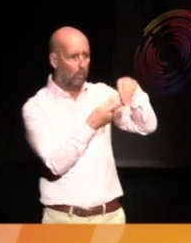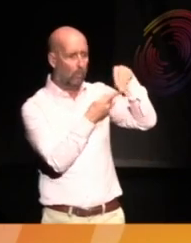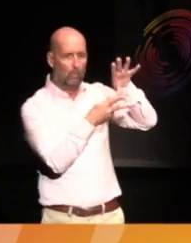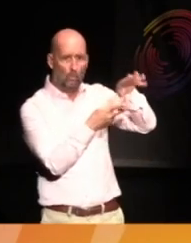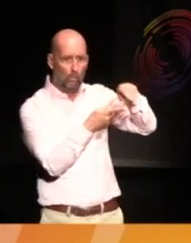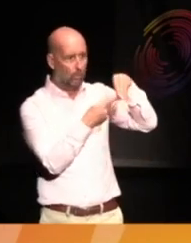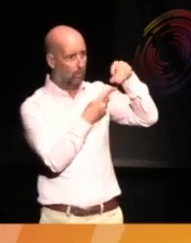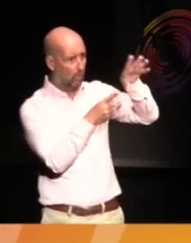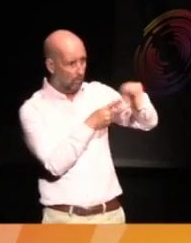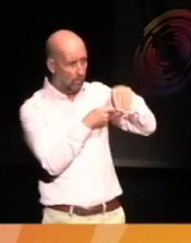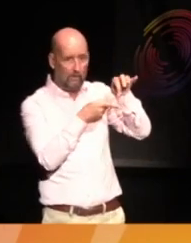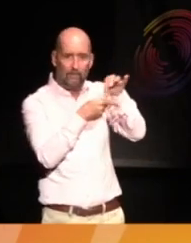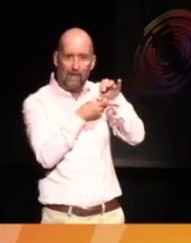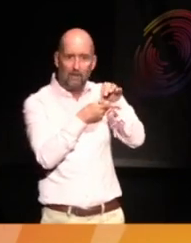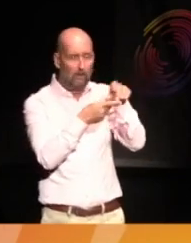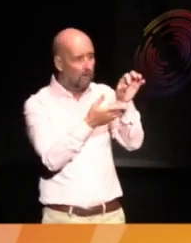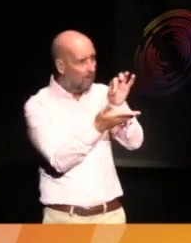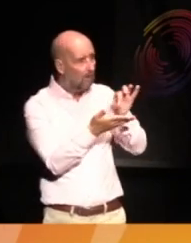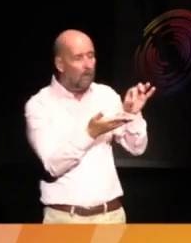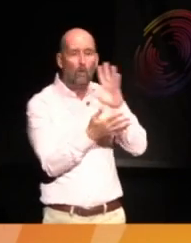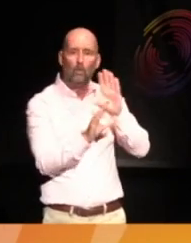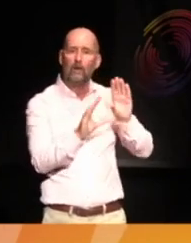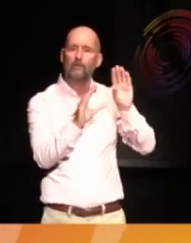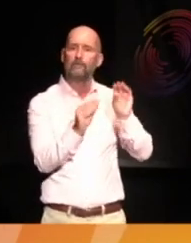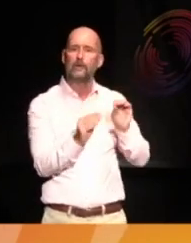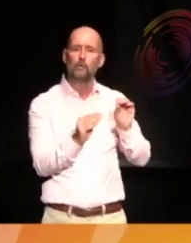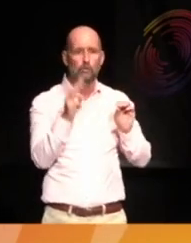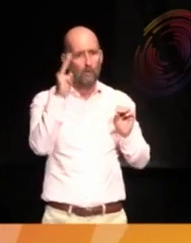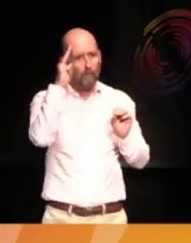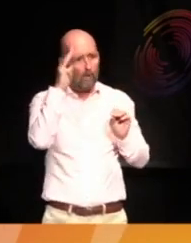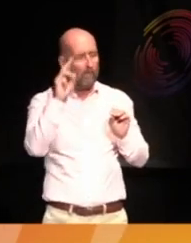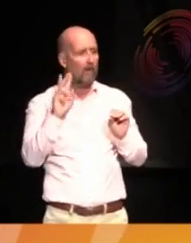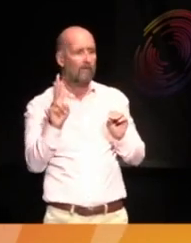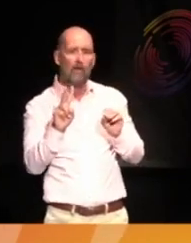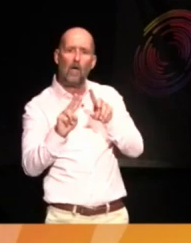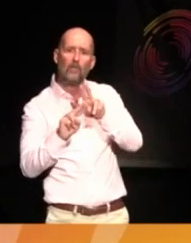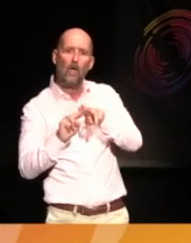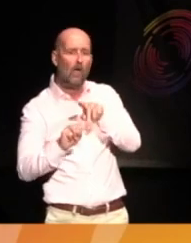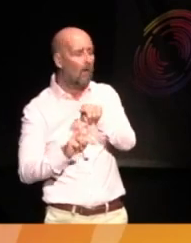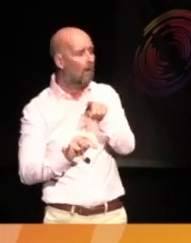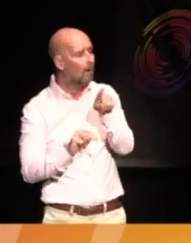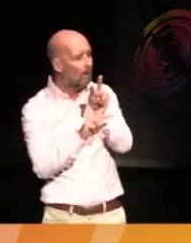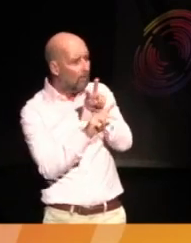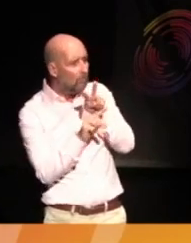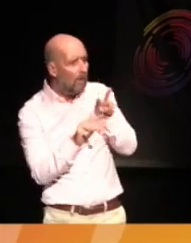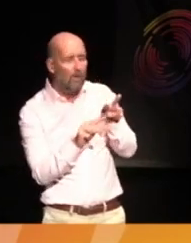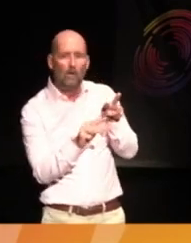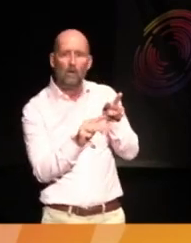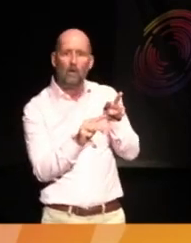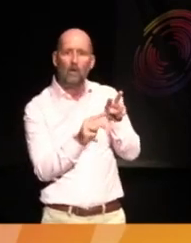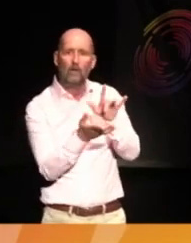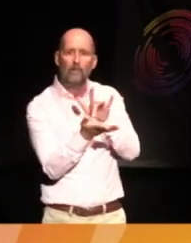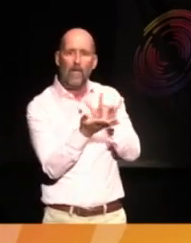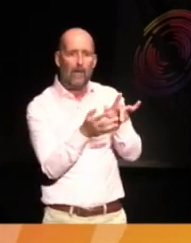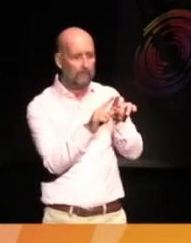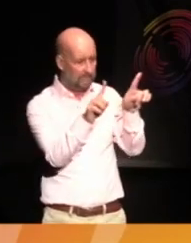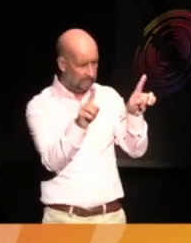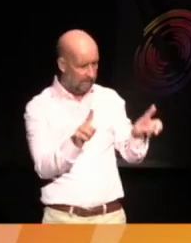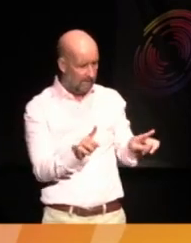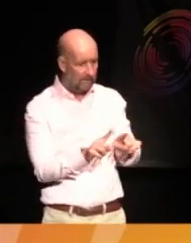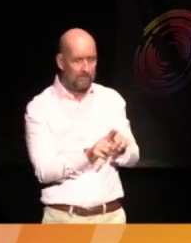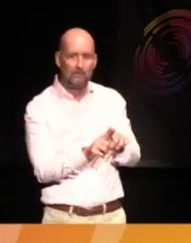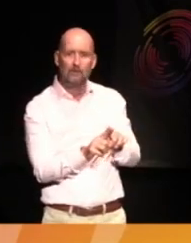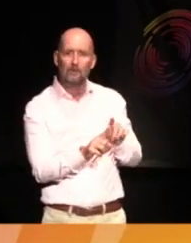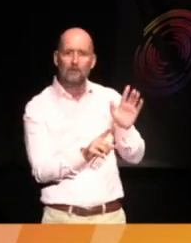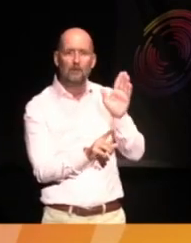source. When he finishes, his mother and father gather round the empty space and stroke